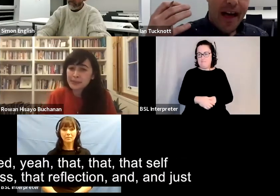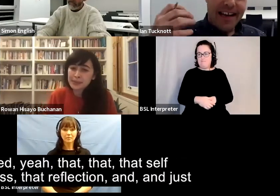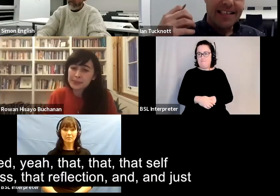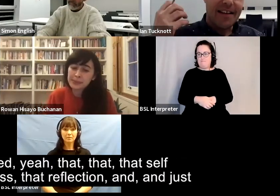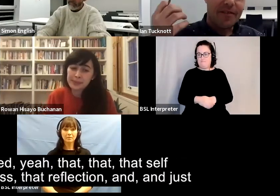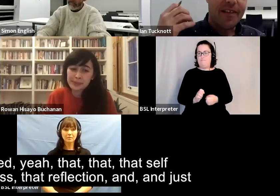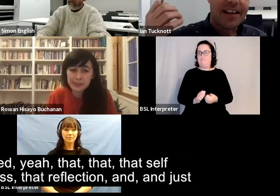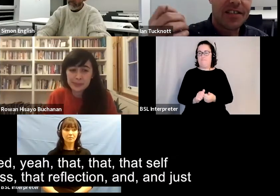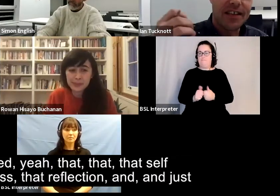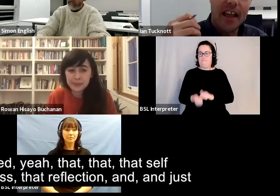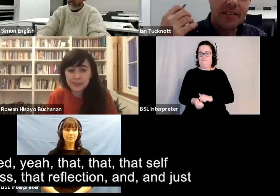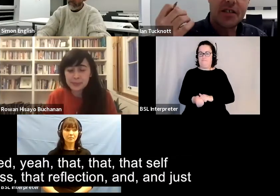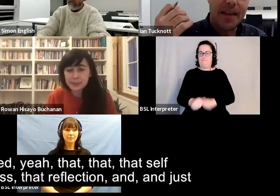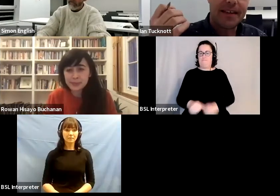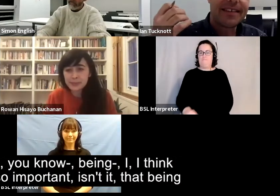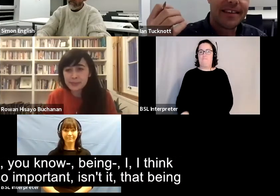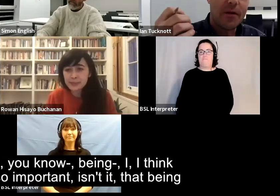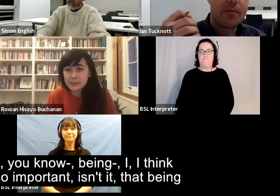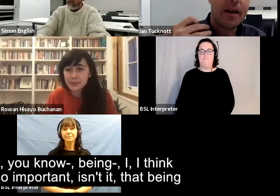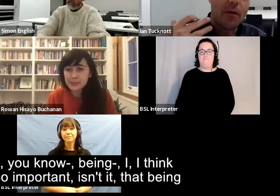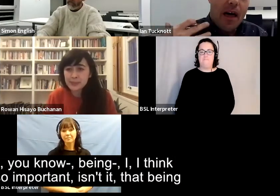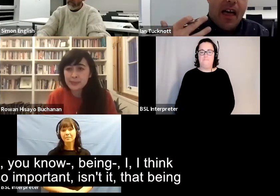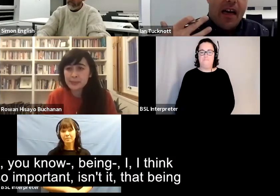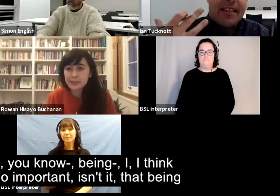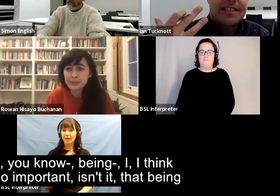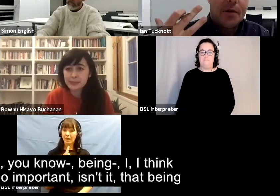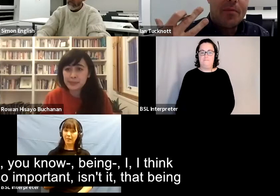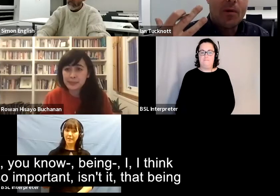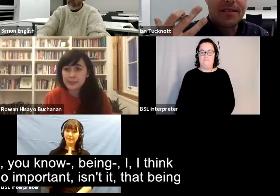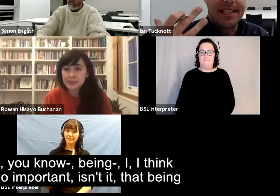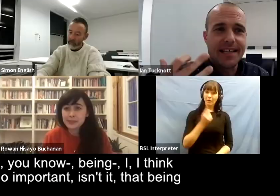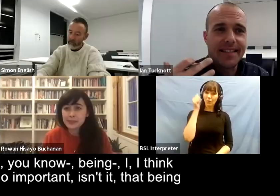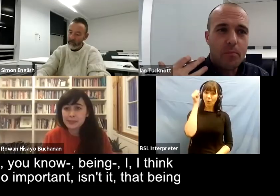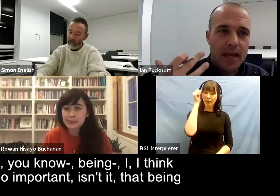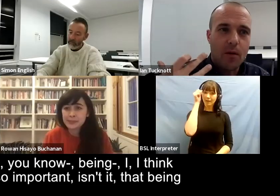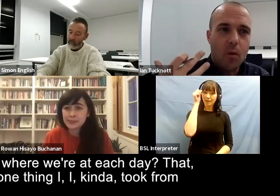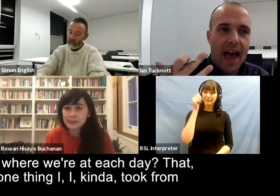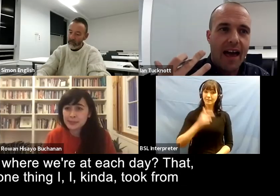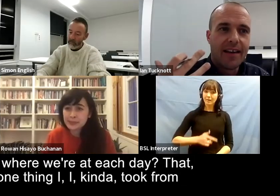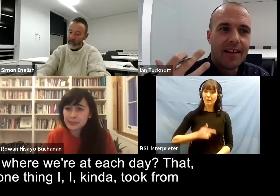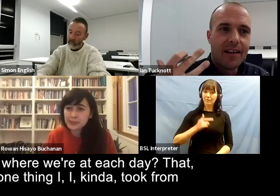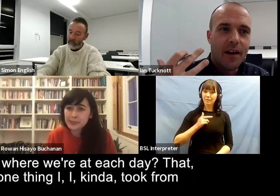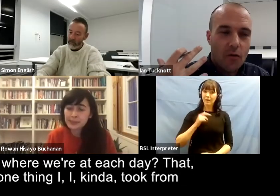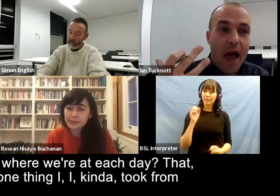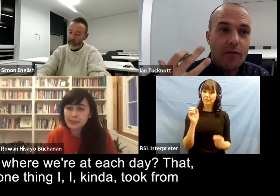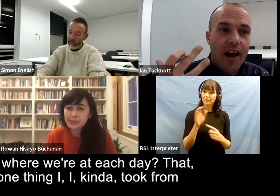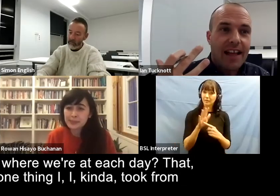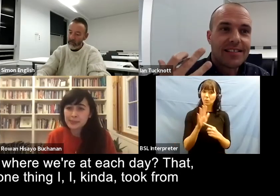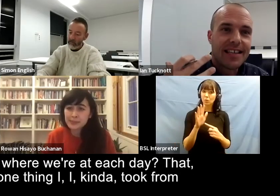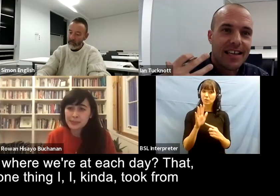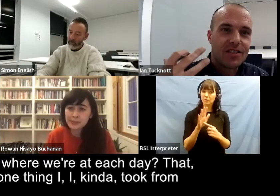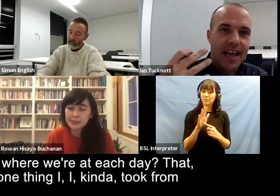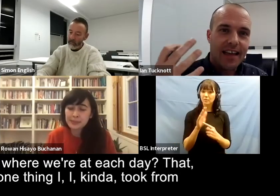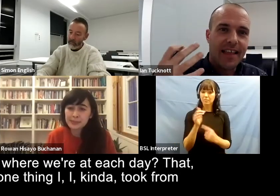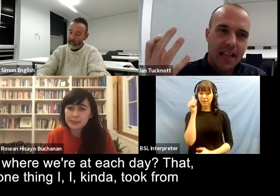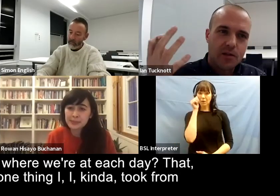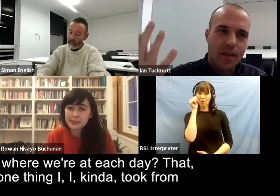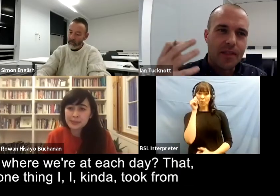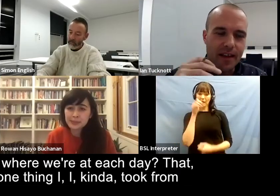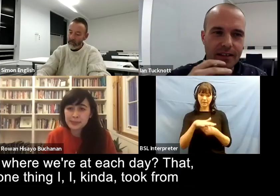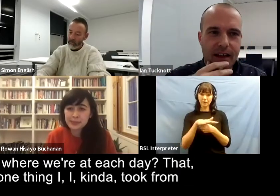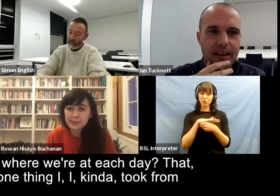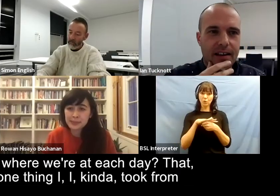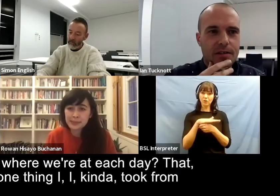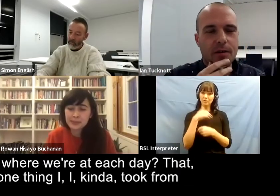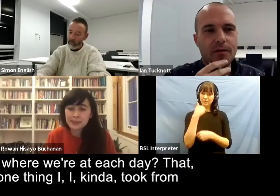self-awareness that reflection and just being you know feel i think that's so important that being aware of where we're at each day that